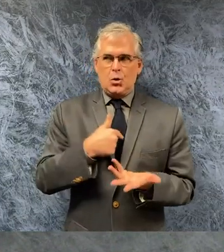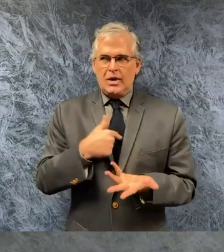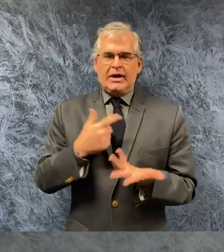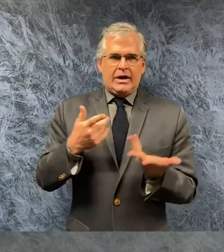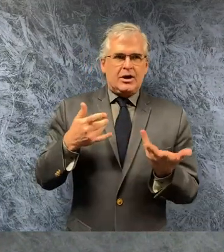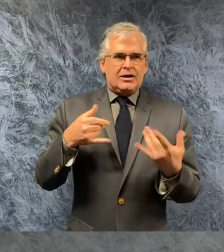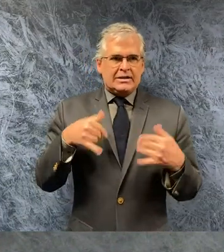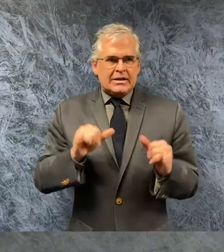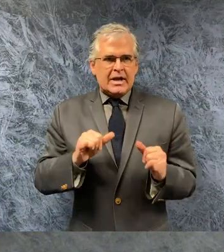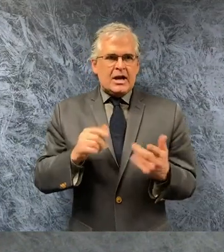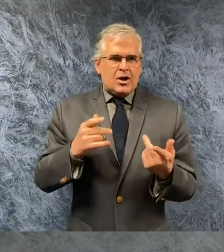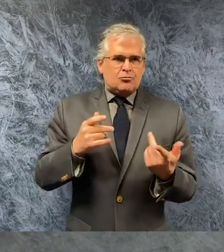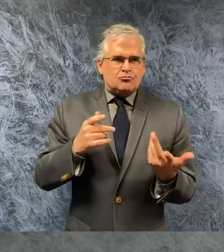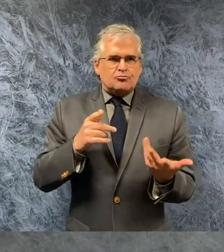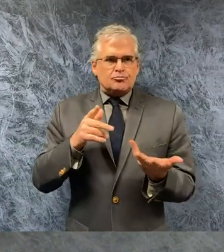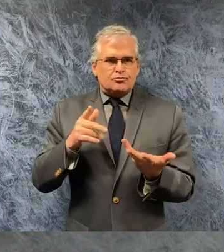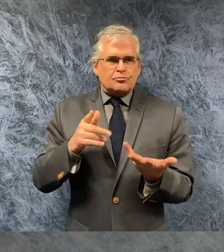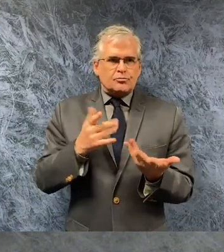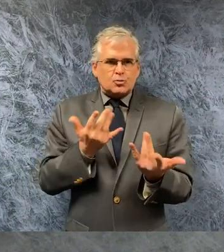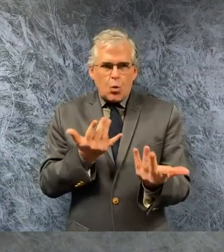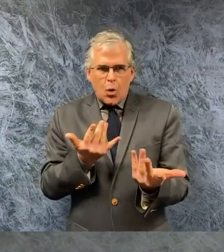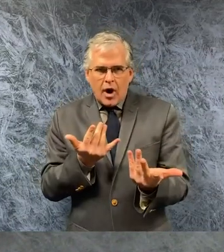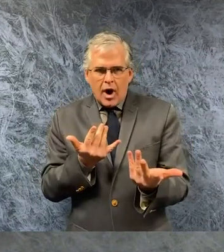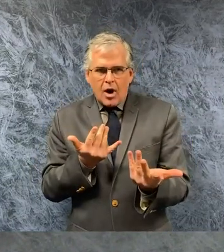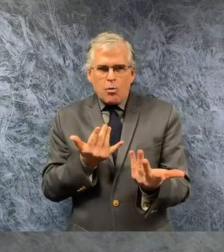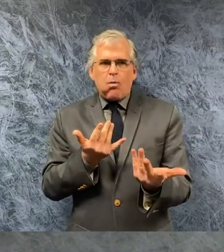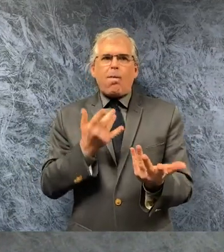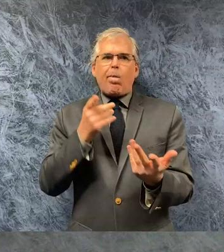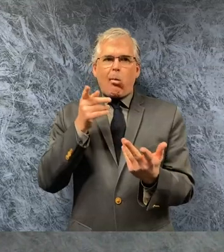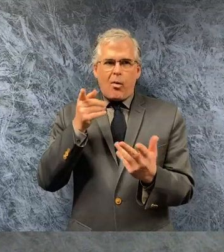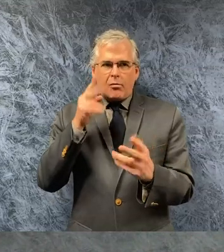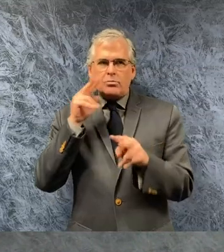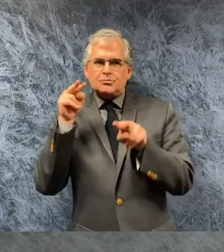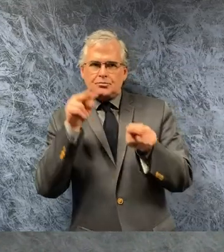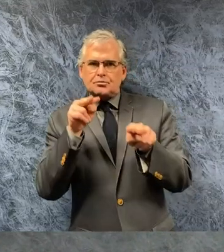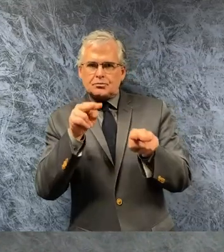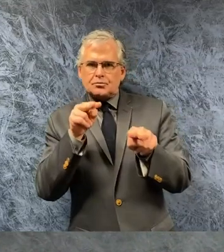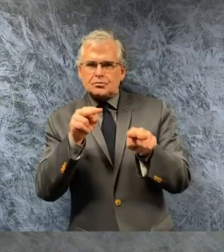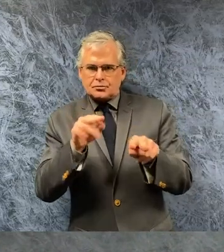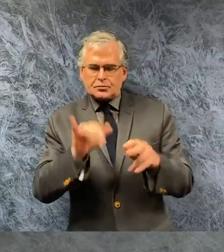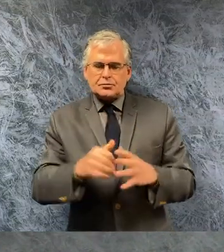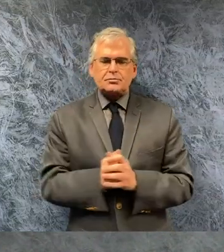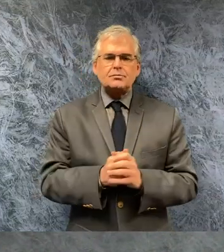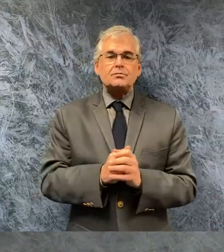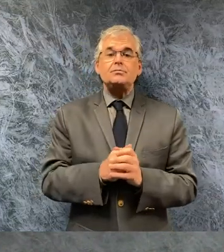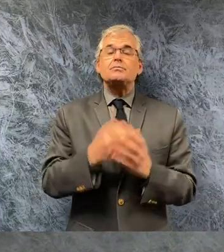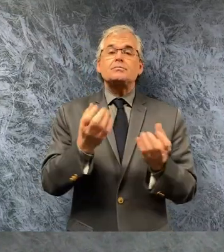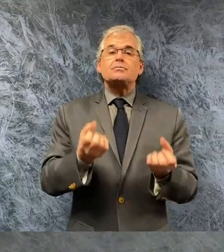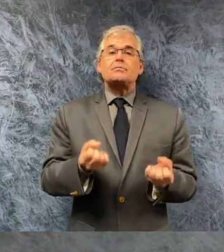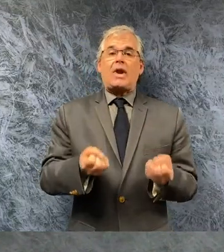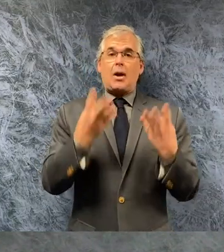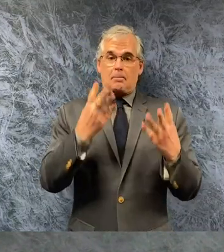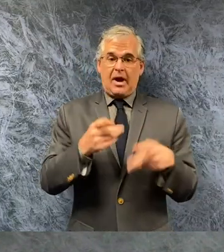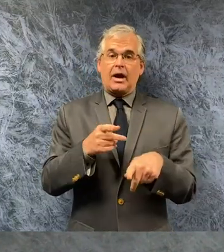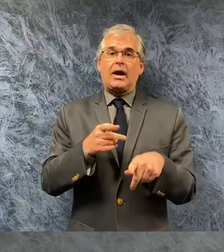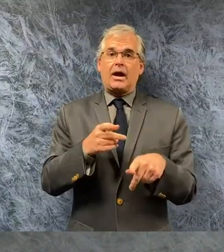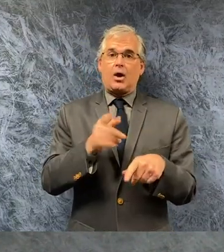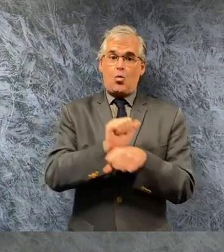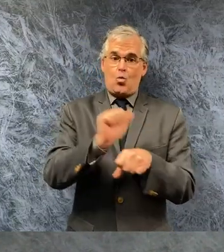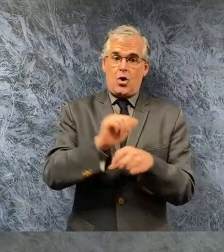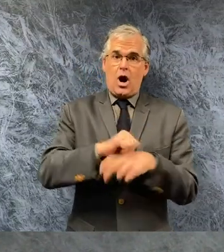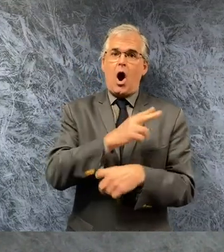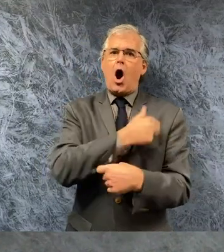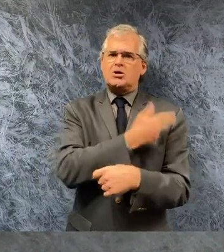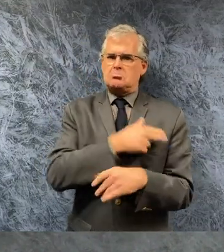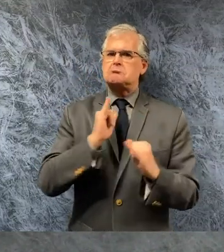according to the nevada hospital association staffing levels have been stable at an overall level of green but as